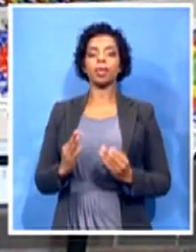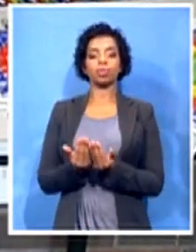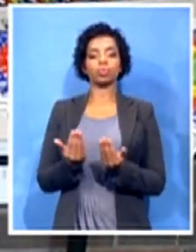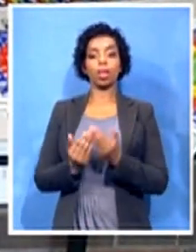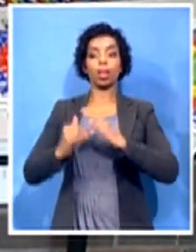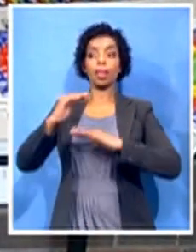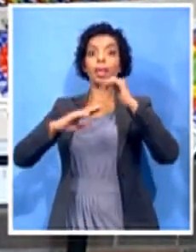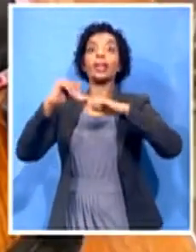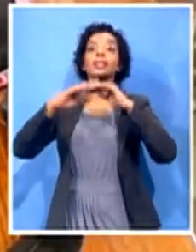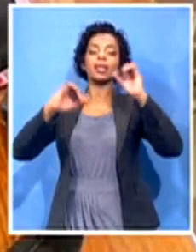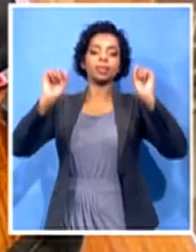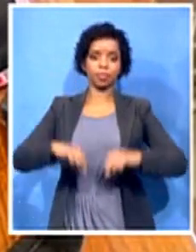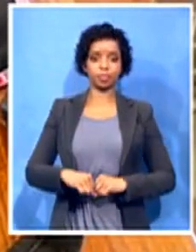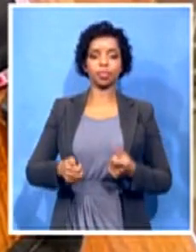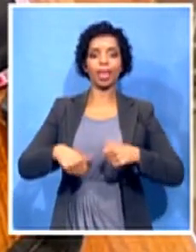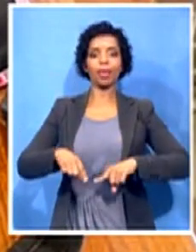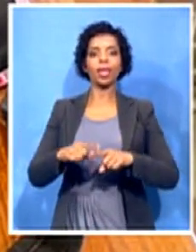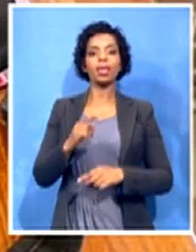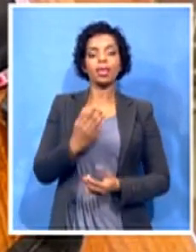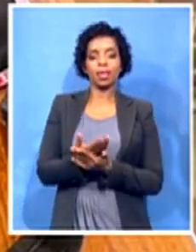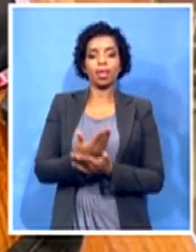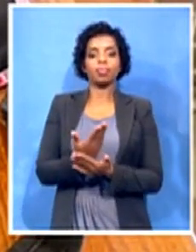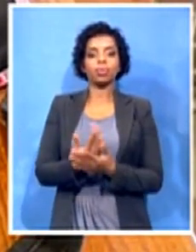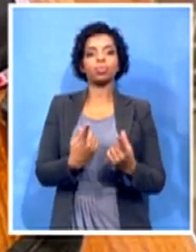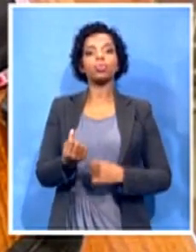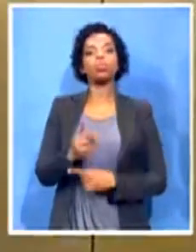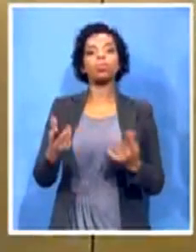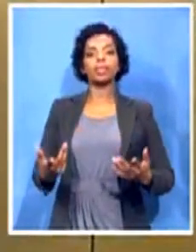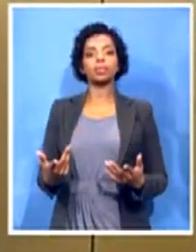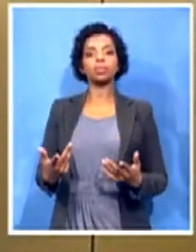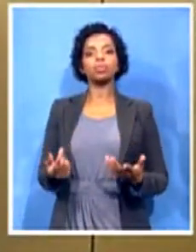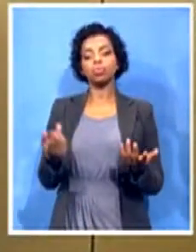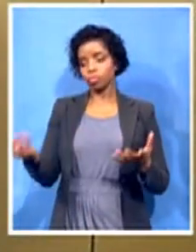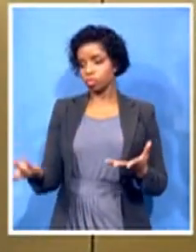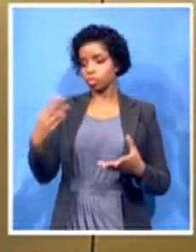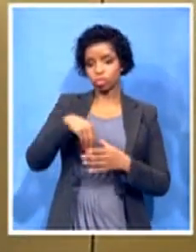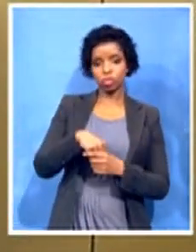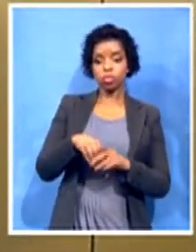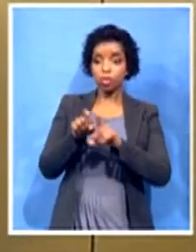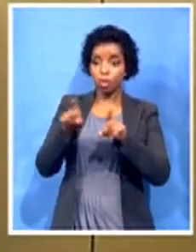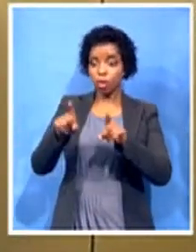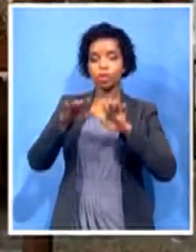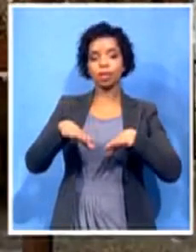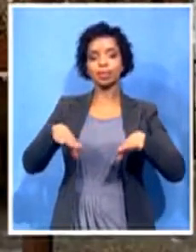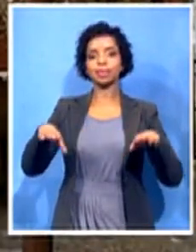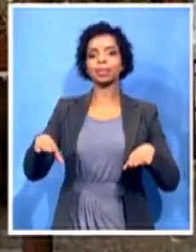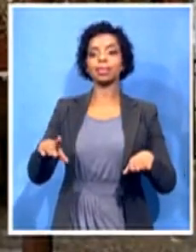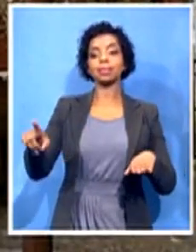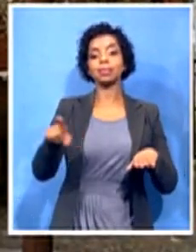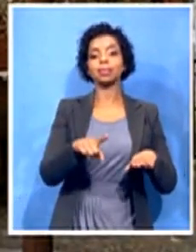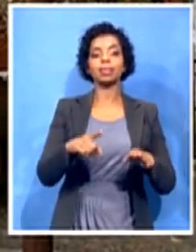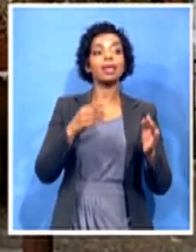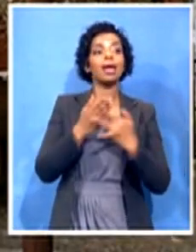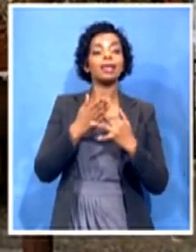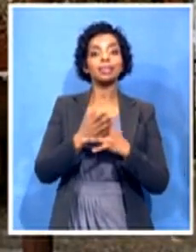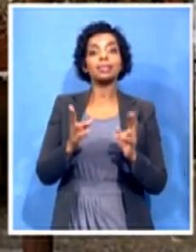cater for such children who cannot access the normal curriculum. Land for the